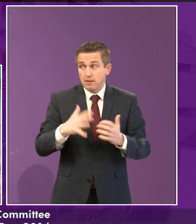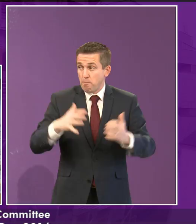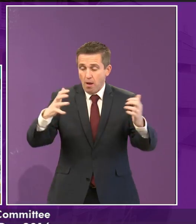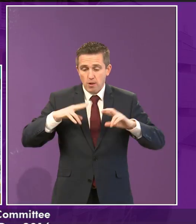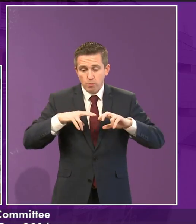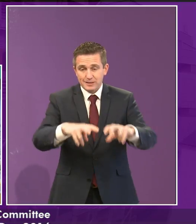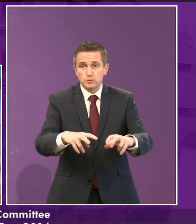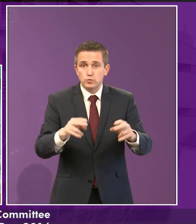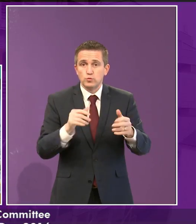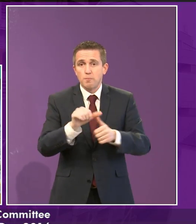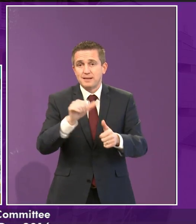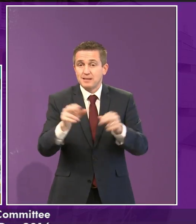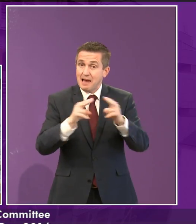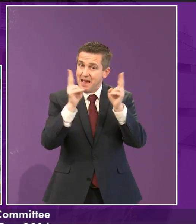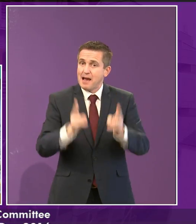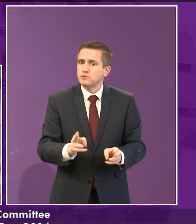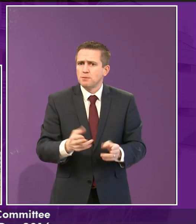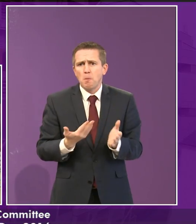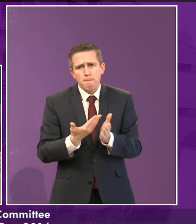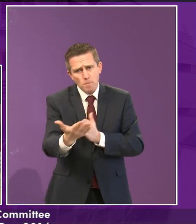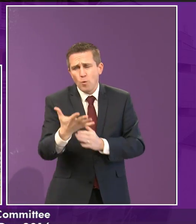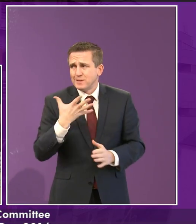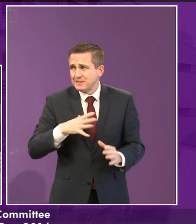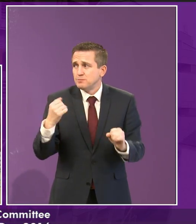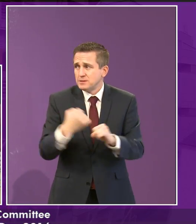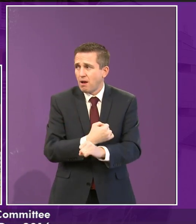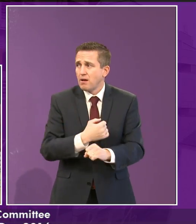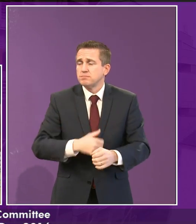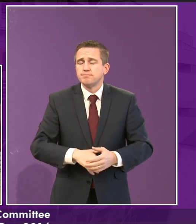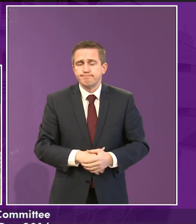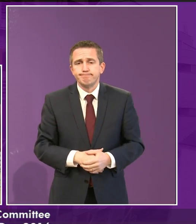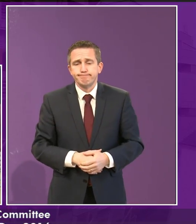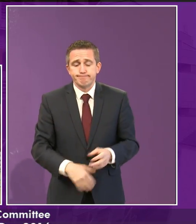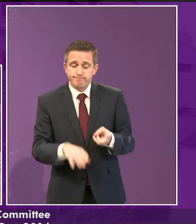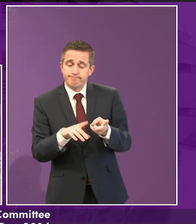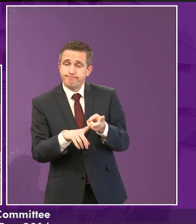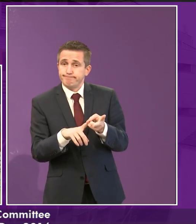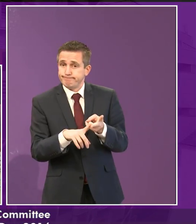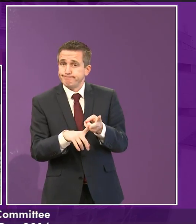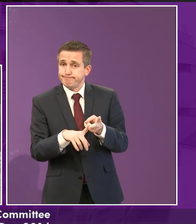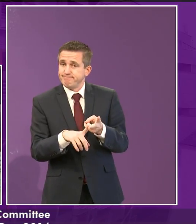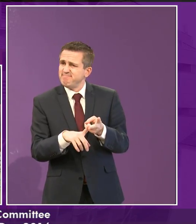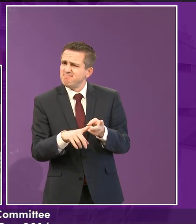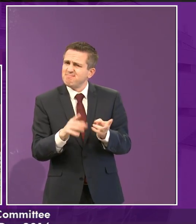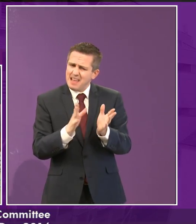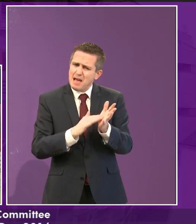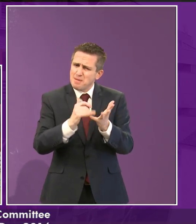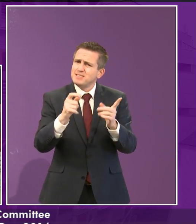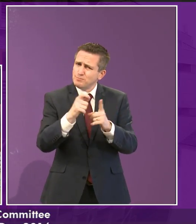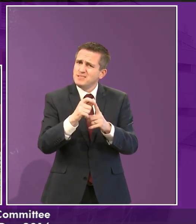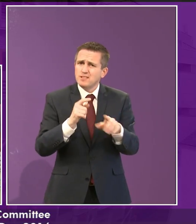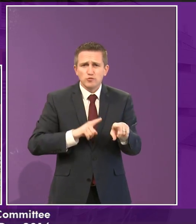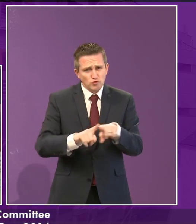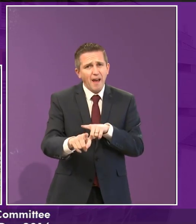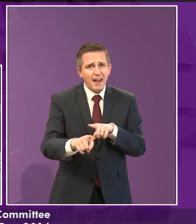already, but you're absolutely right. There's more work needing done, too. Yeah, and then I also, like, because I think yous are, like, trying to do it,